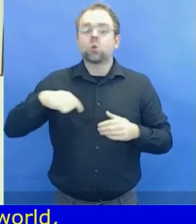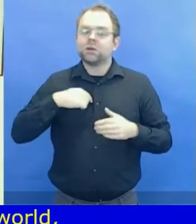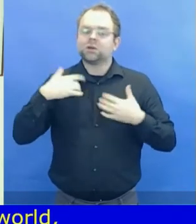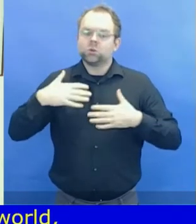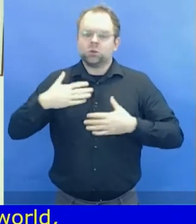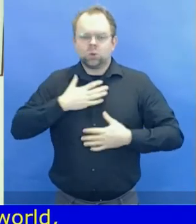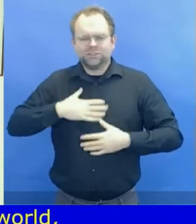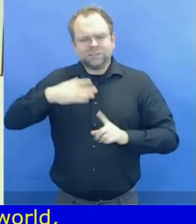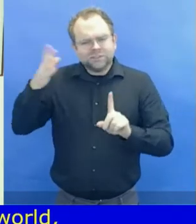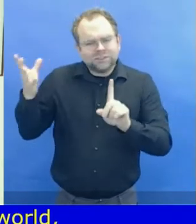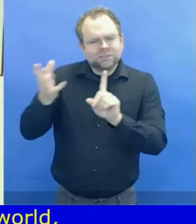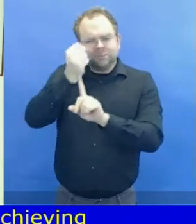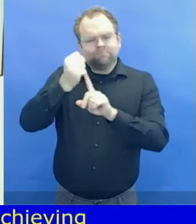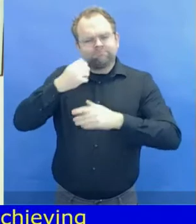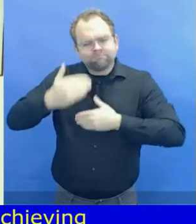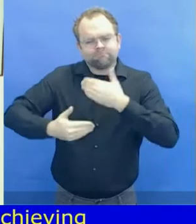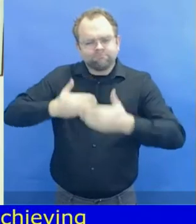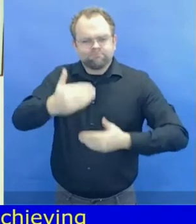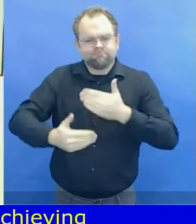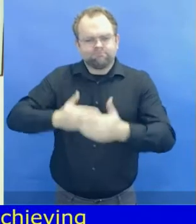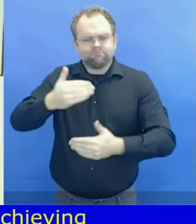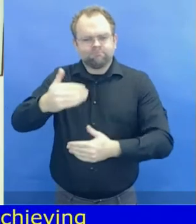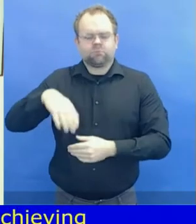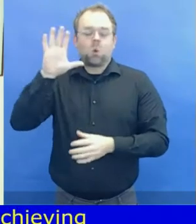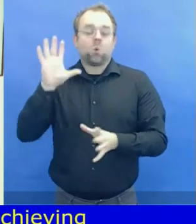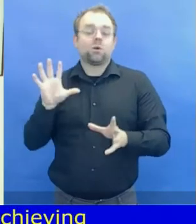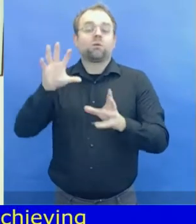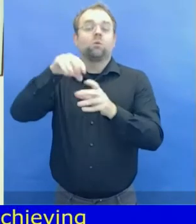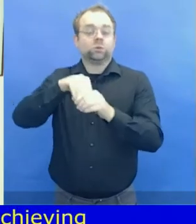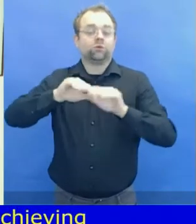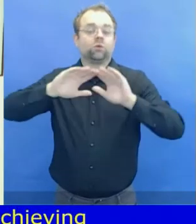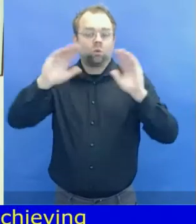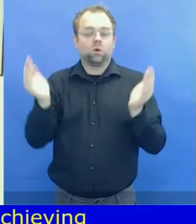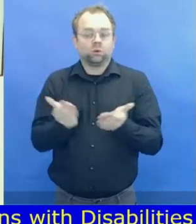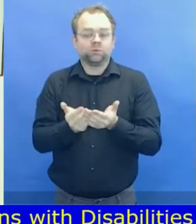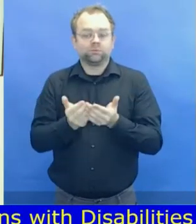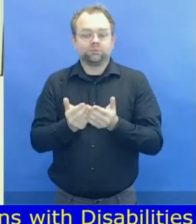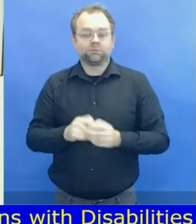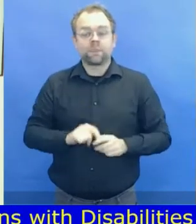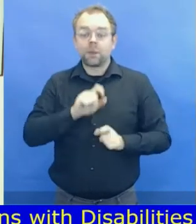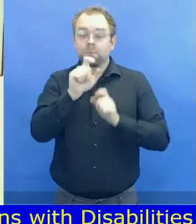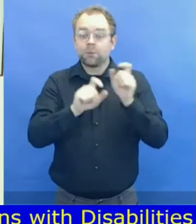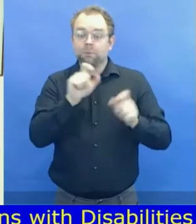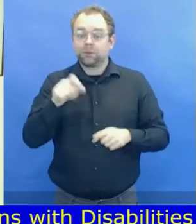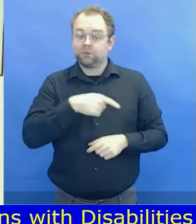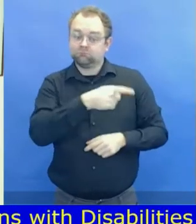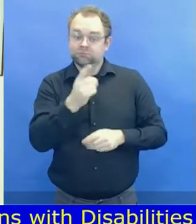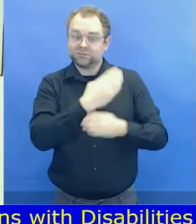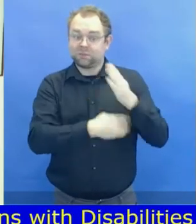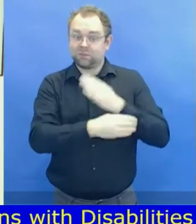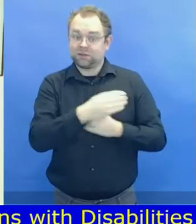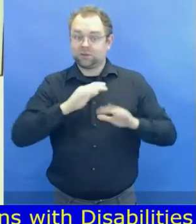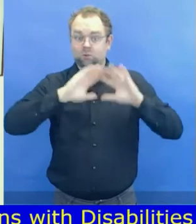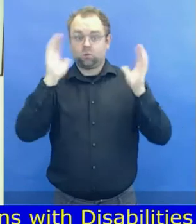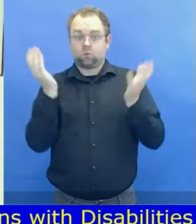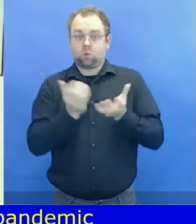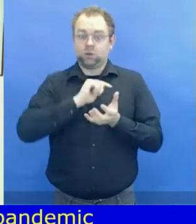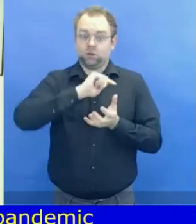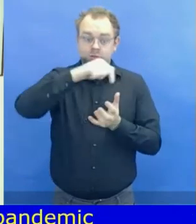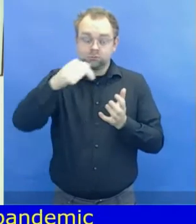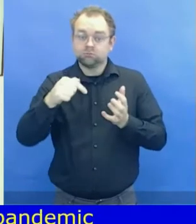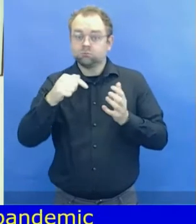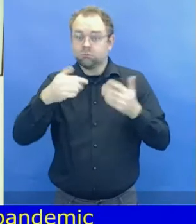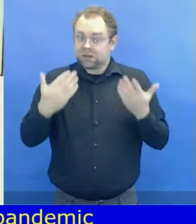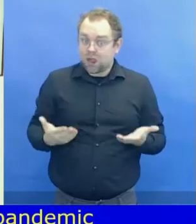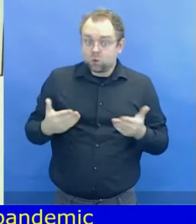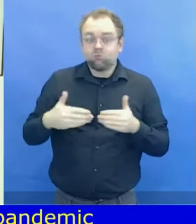exposed to greater risks of infection that could be affected by the interruption of essential health care services, by